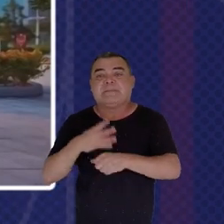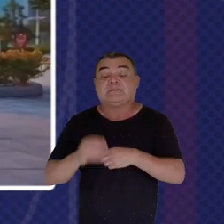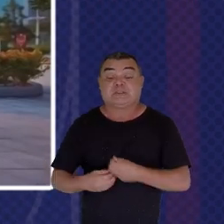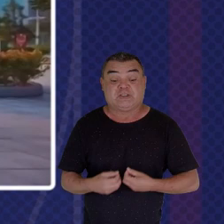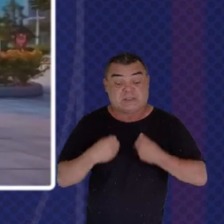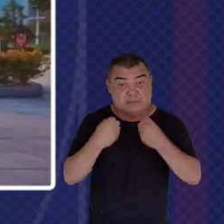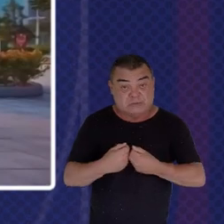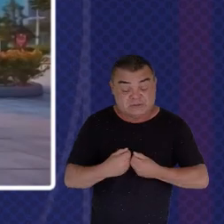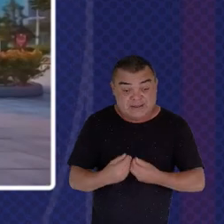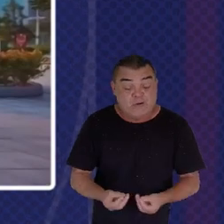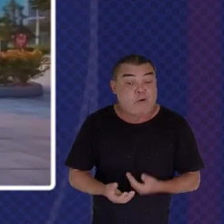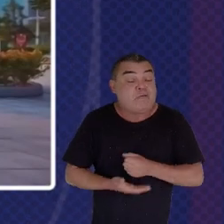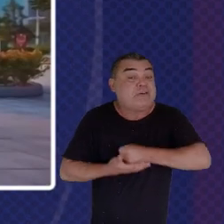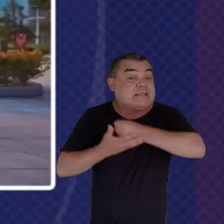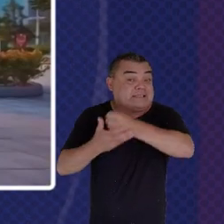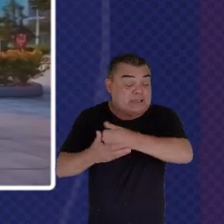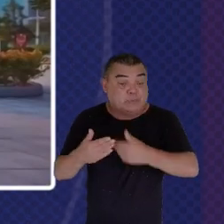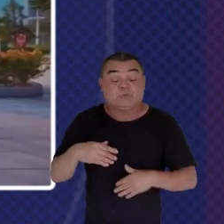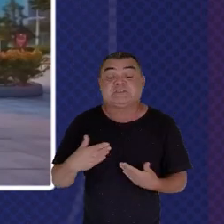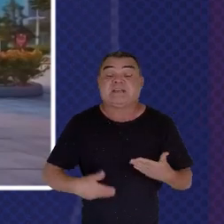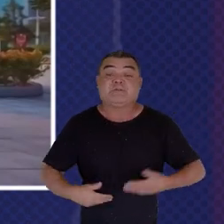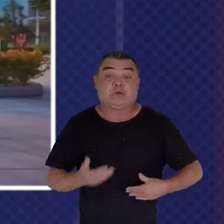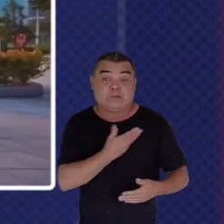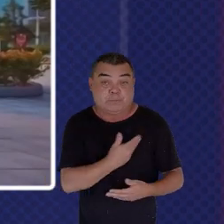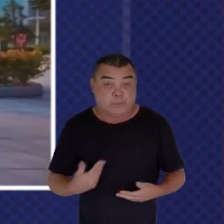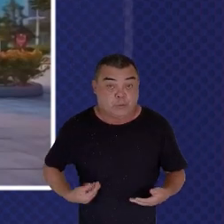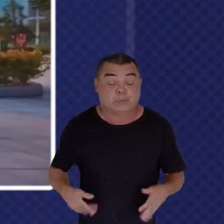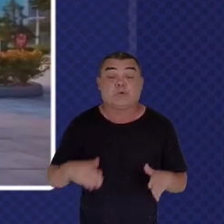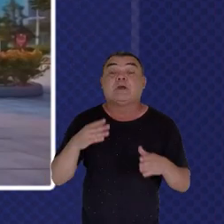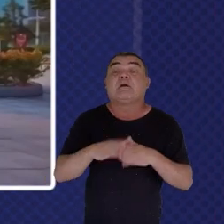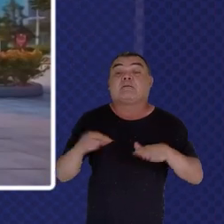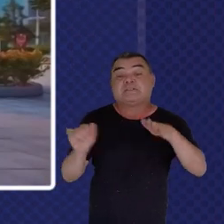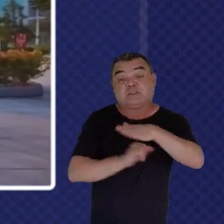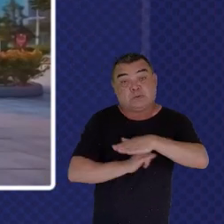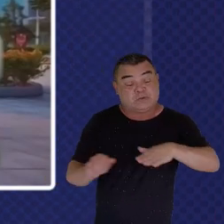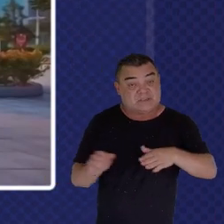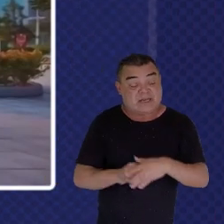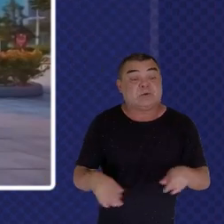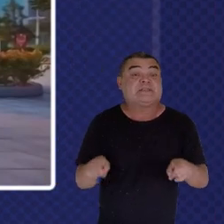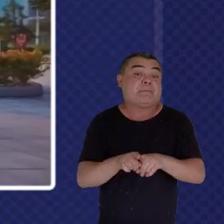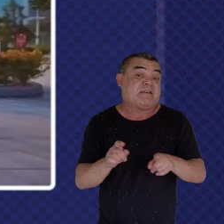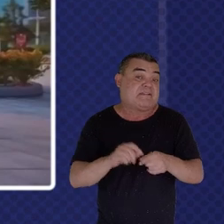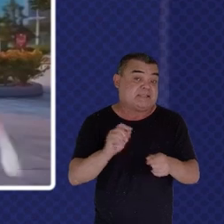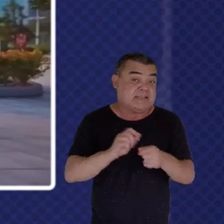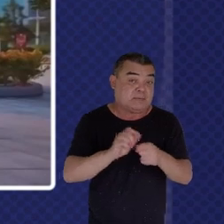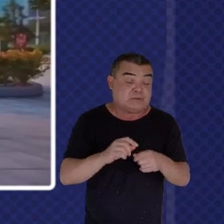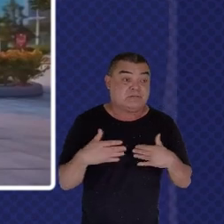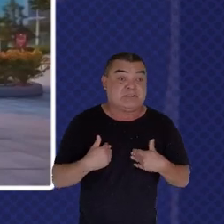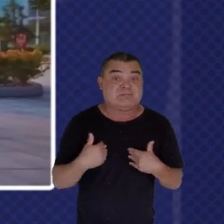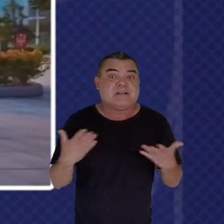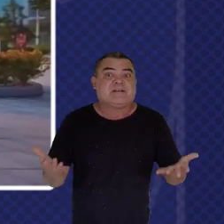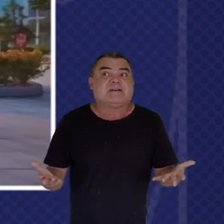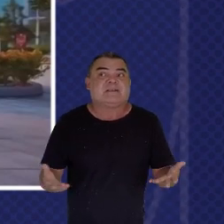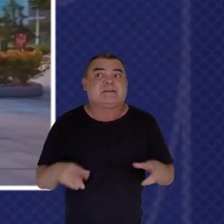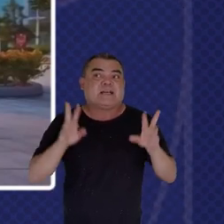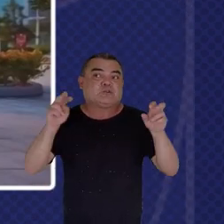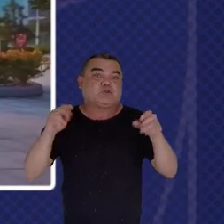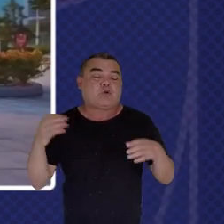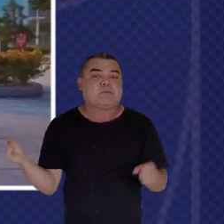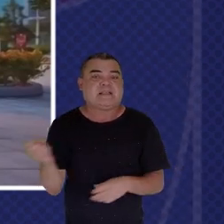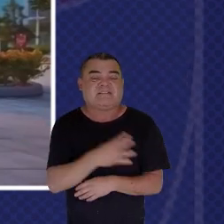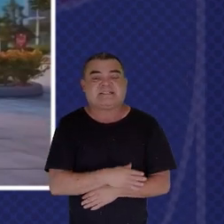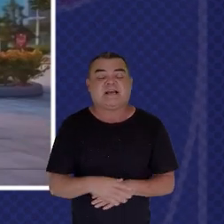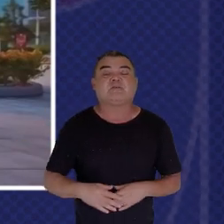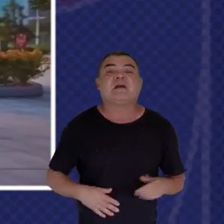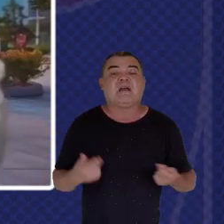And other training Institutes We do this Through topical training On issues like Innovation or agility But what we